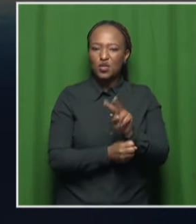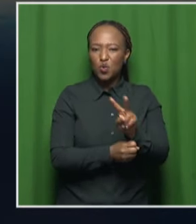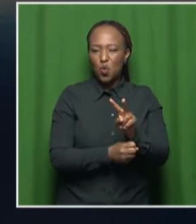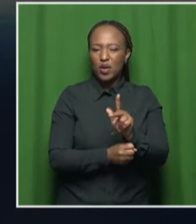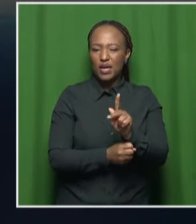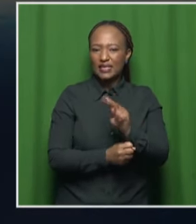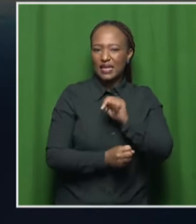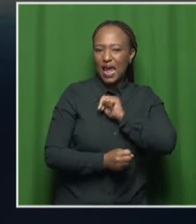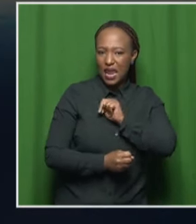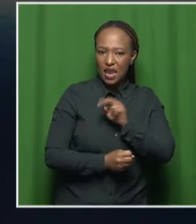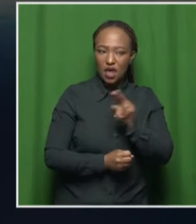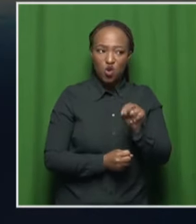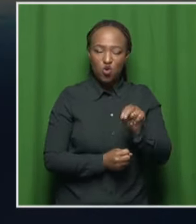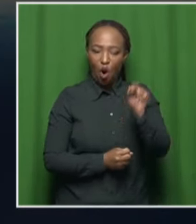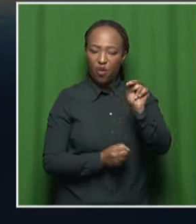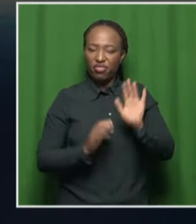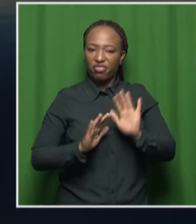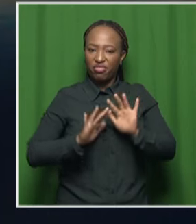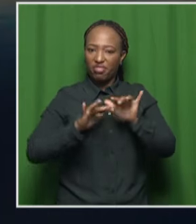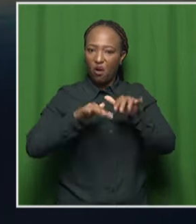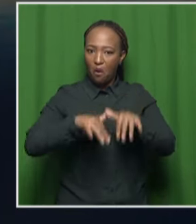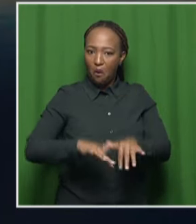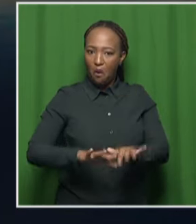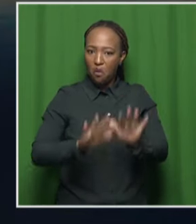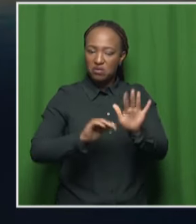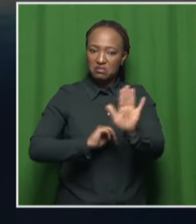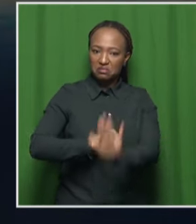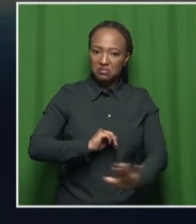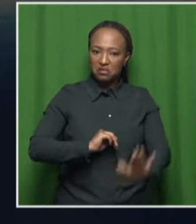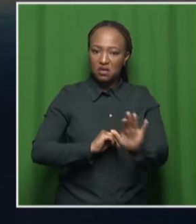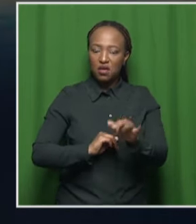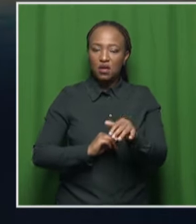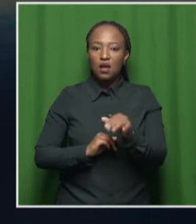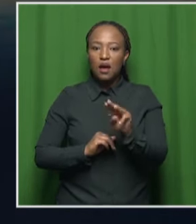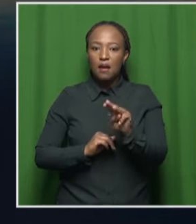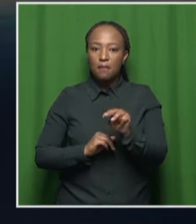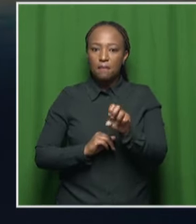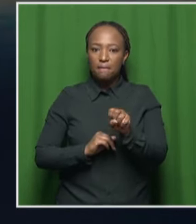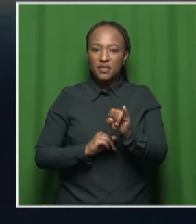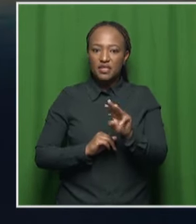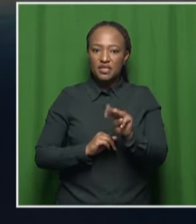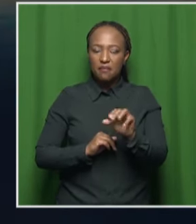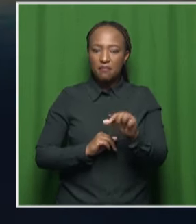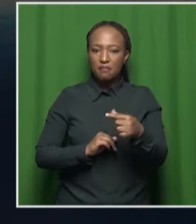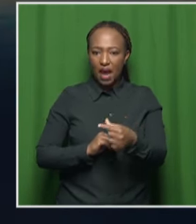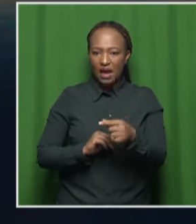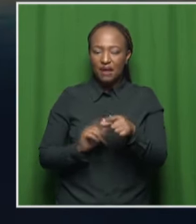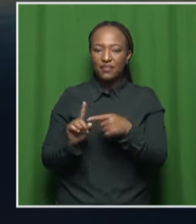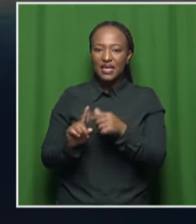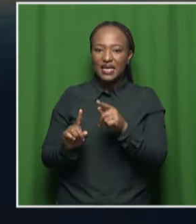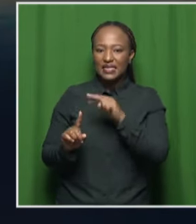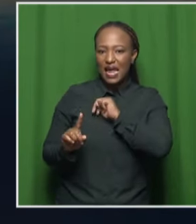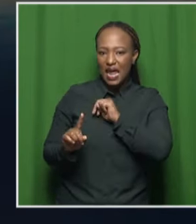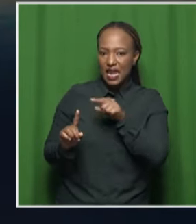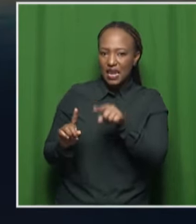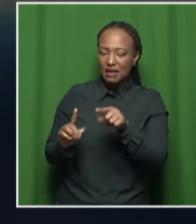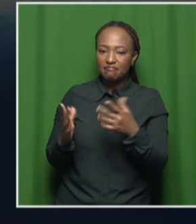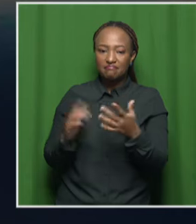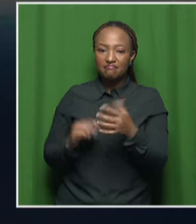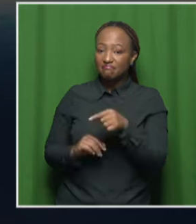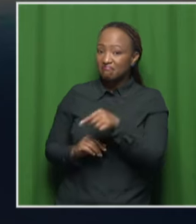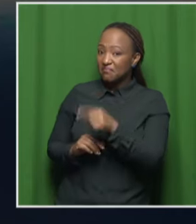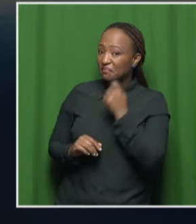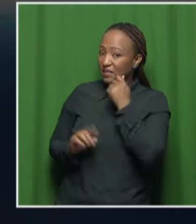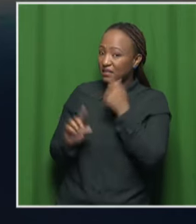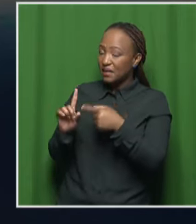KwaZulu-Natal north coast. For more on this, we speak now to Sindim Simang, who's the RTI spokesperson in KZN. Masum Simang,